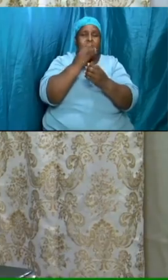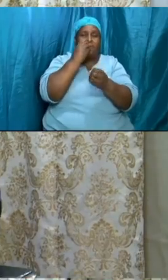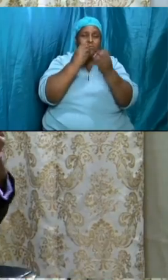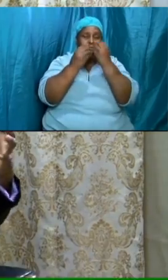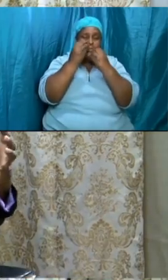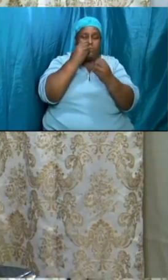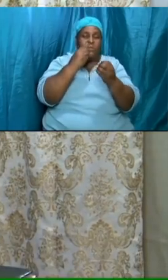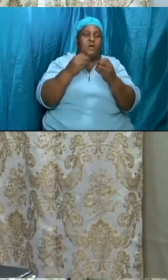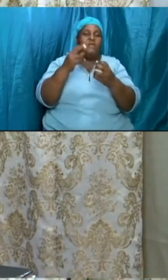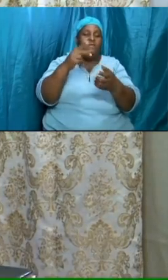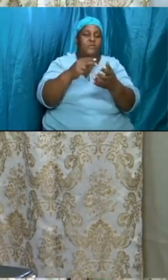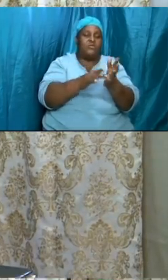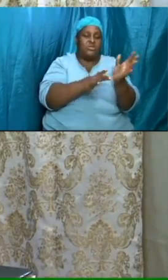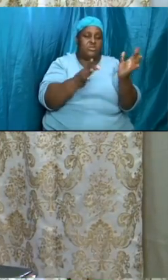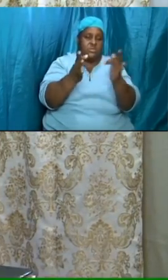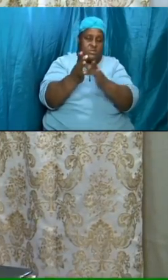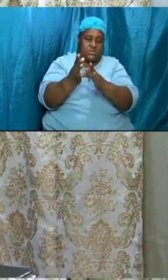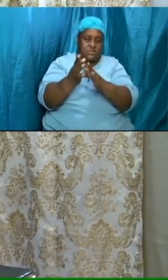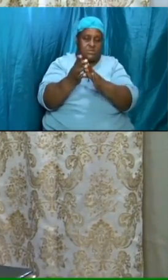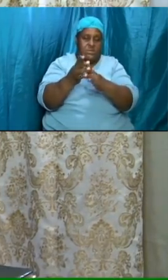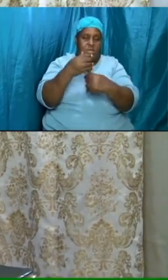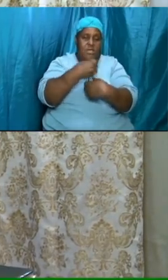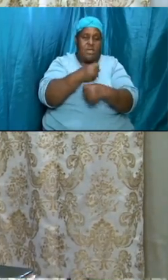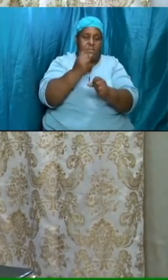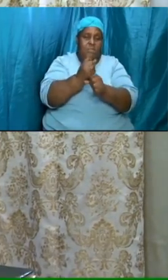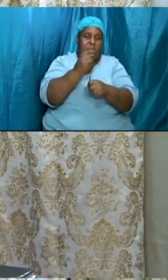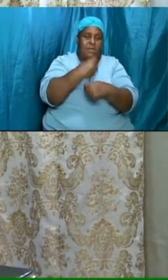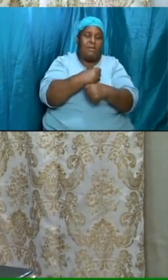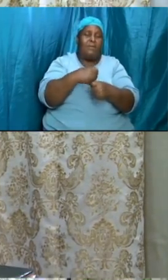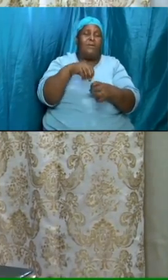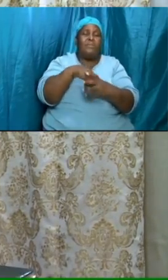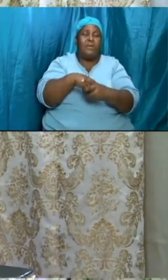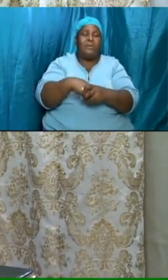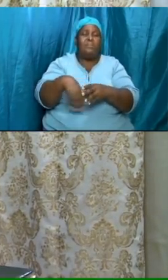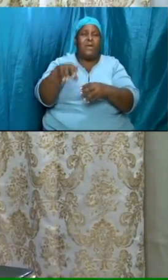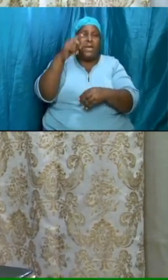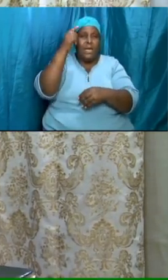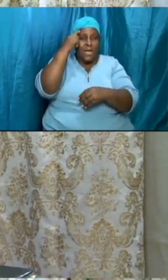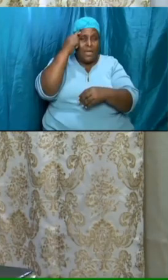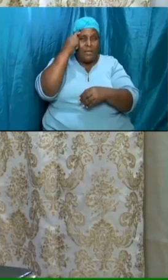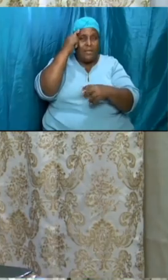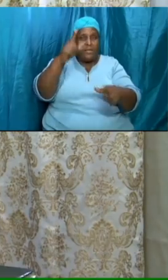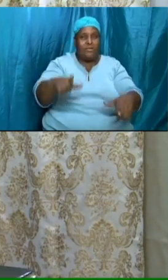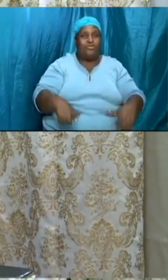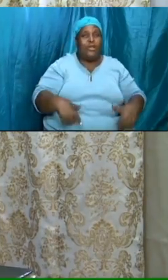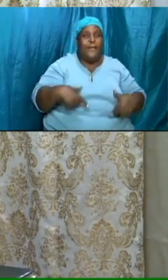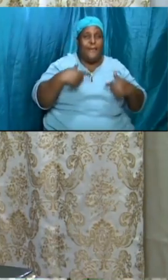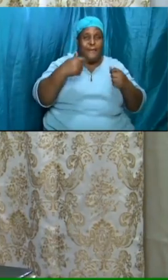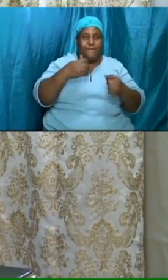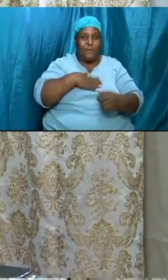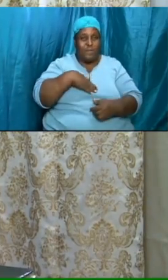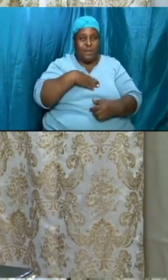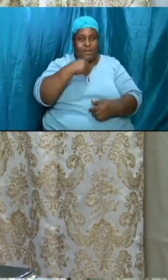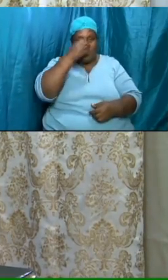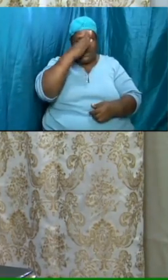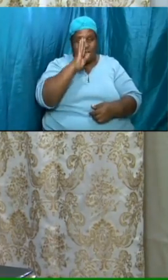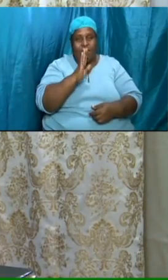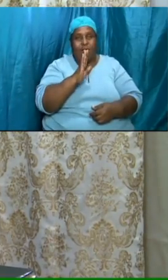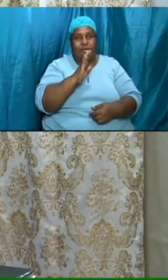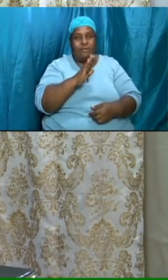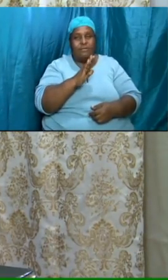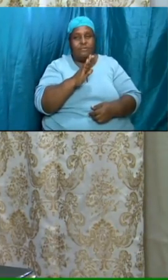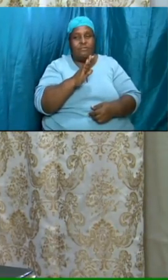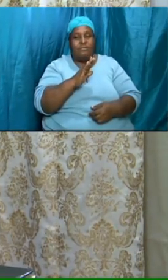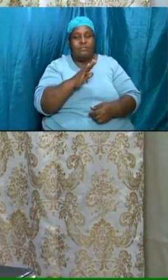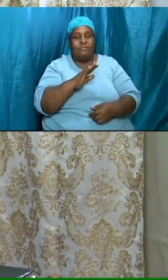so let us make up in our minds to do what we must do and not remove the old landmark and let us as an extension of what